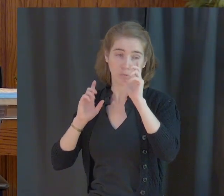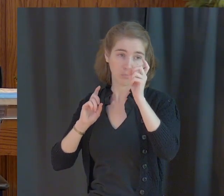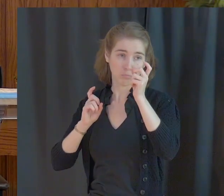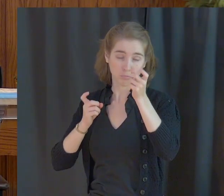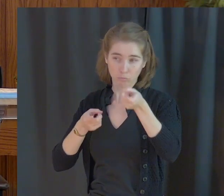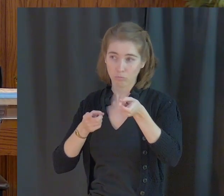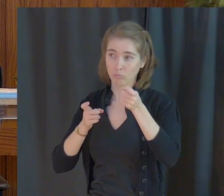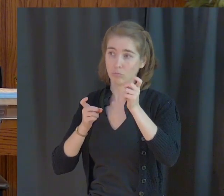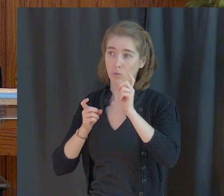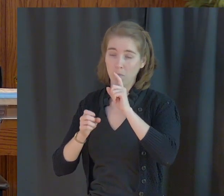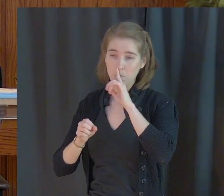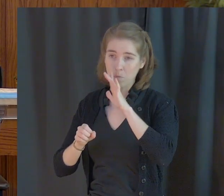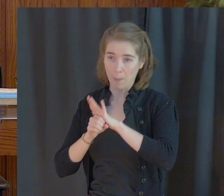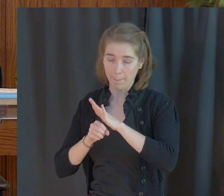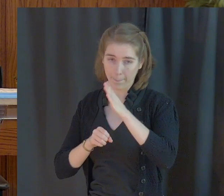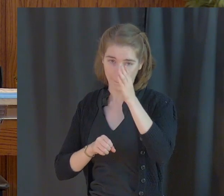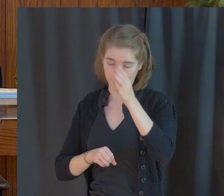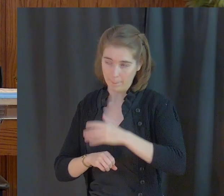promised us there